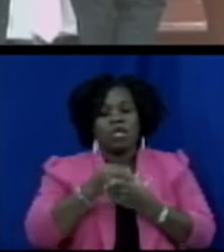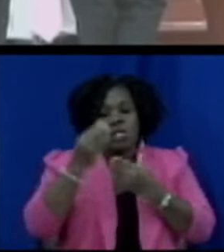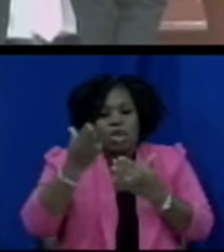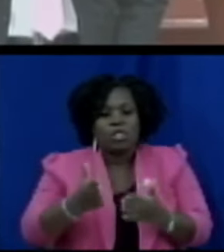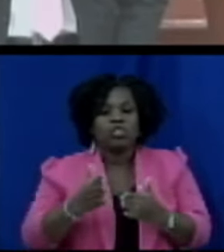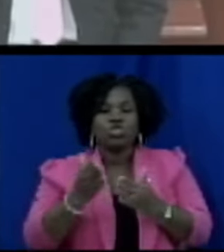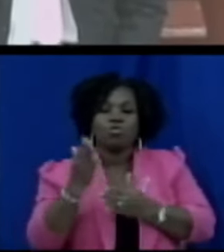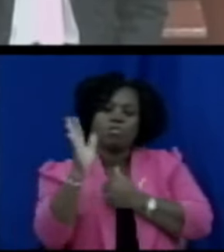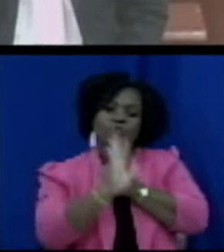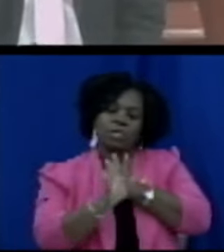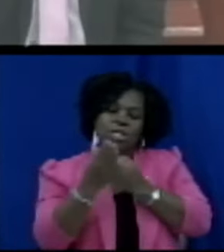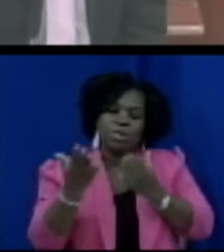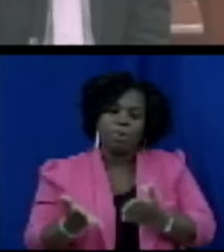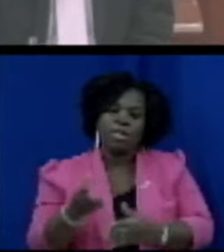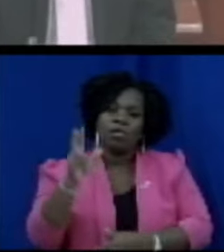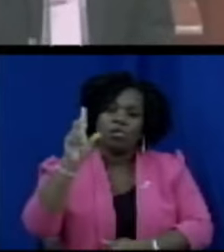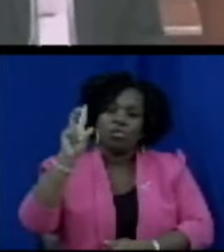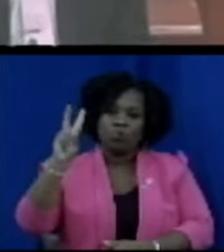2023